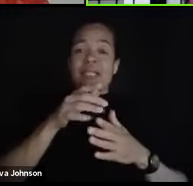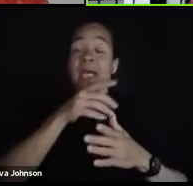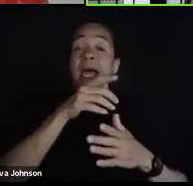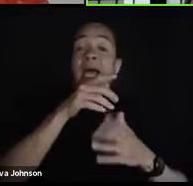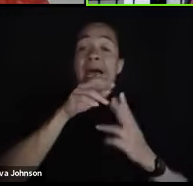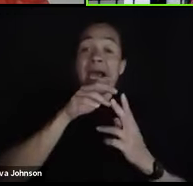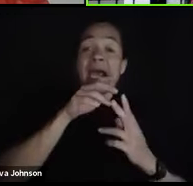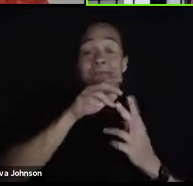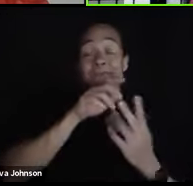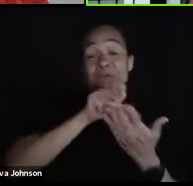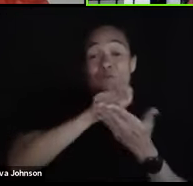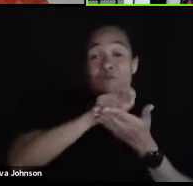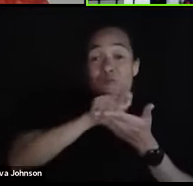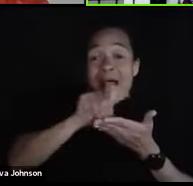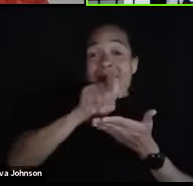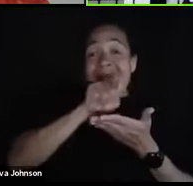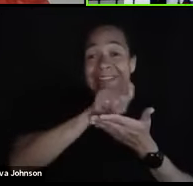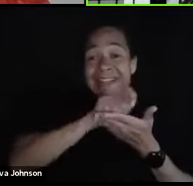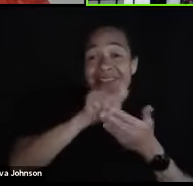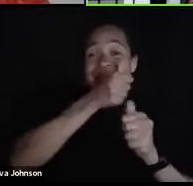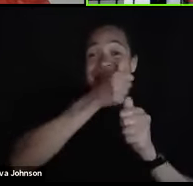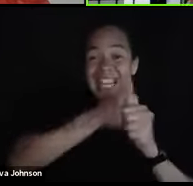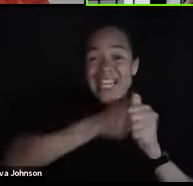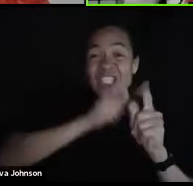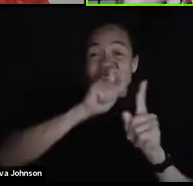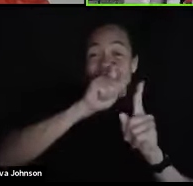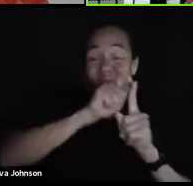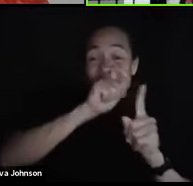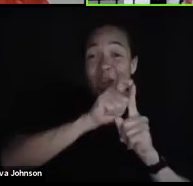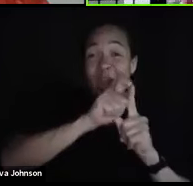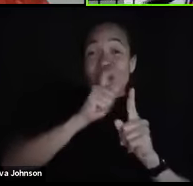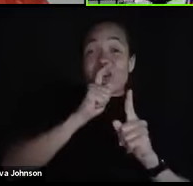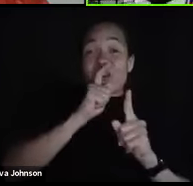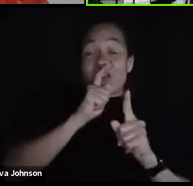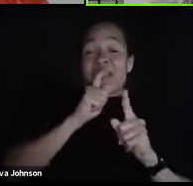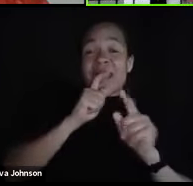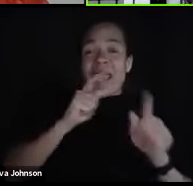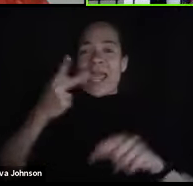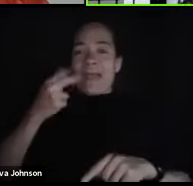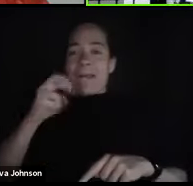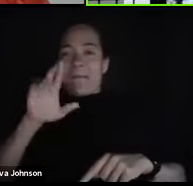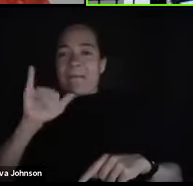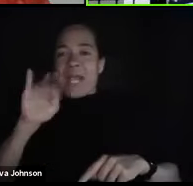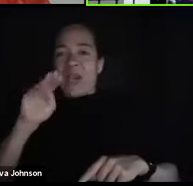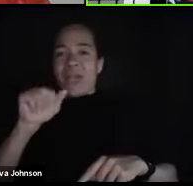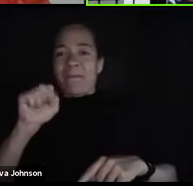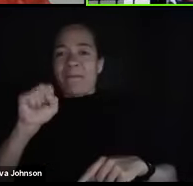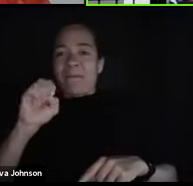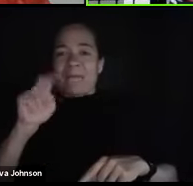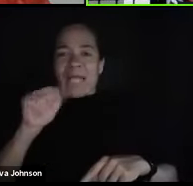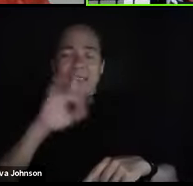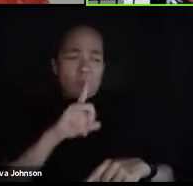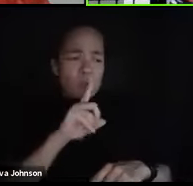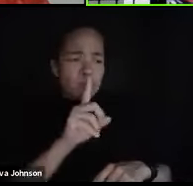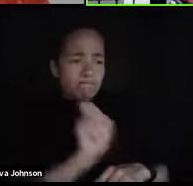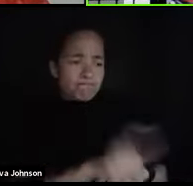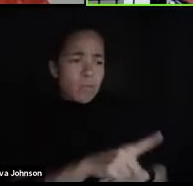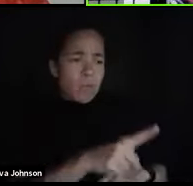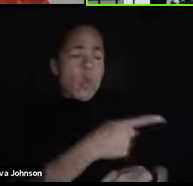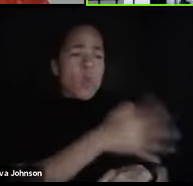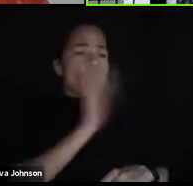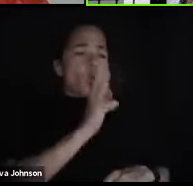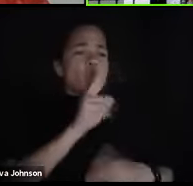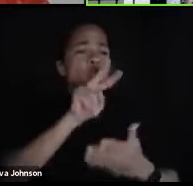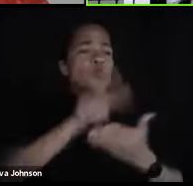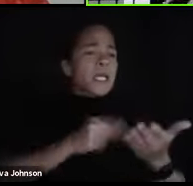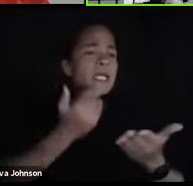every word that is spoken. And Perry Mason will say, would you read back what the witness said to this question, blah, blah, blah,